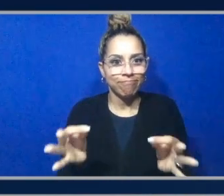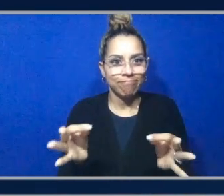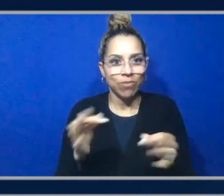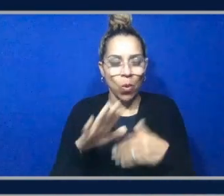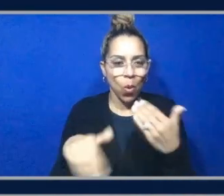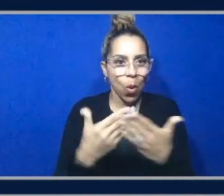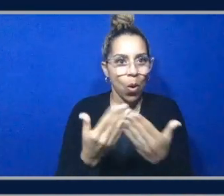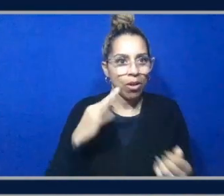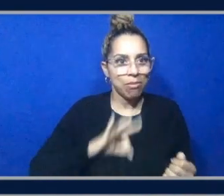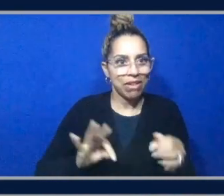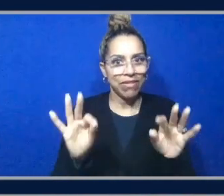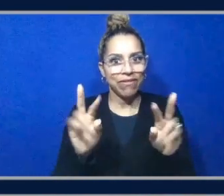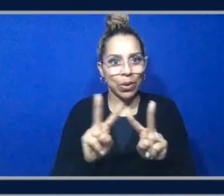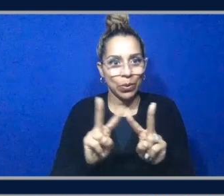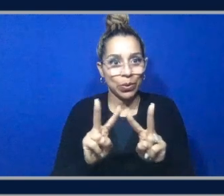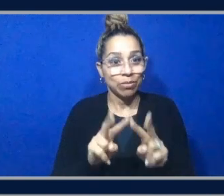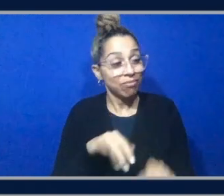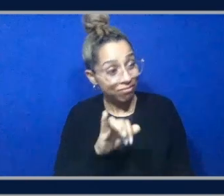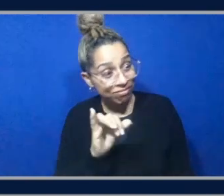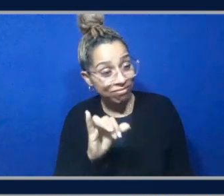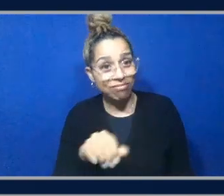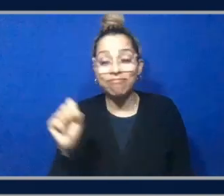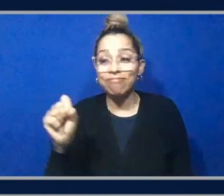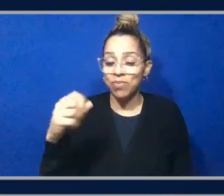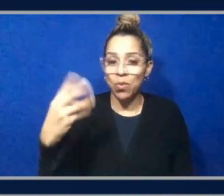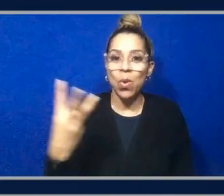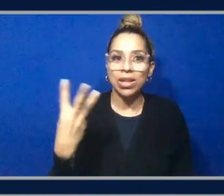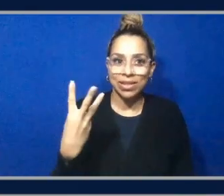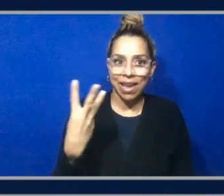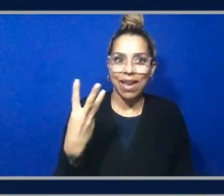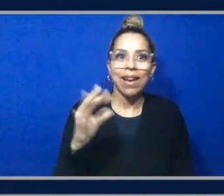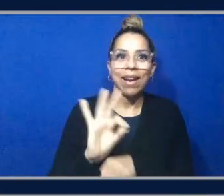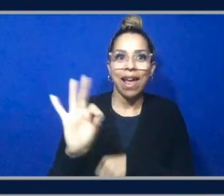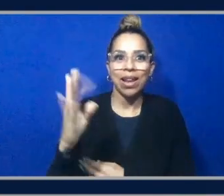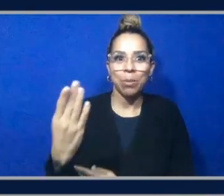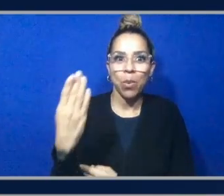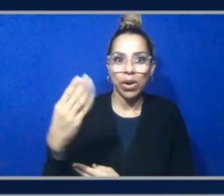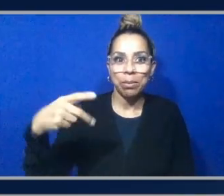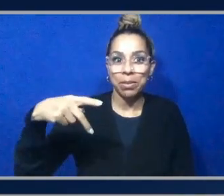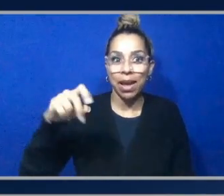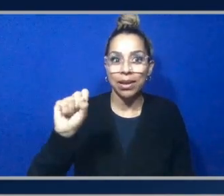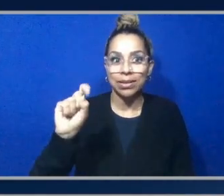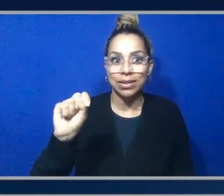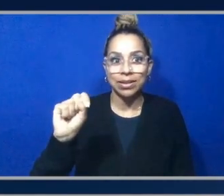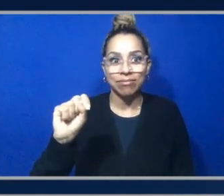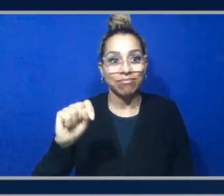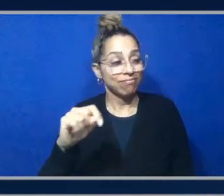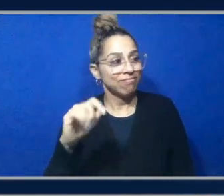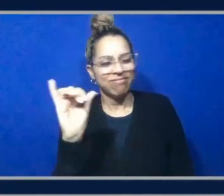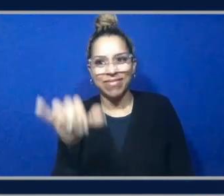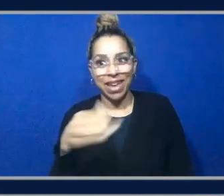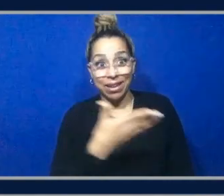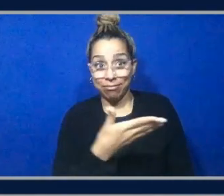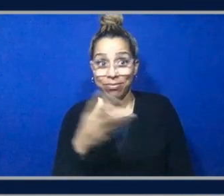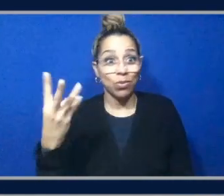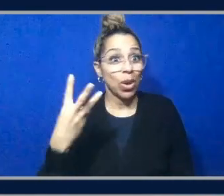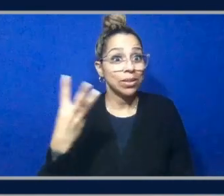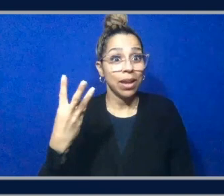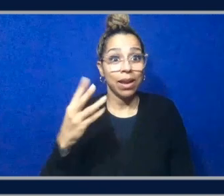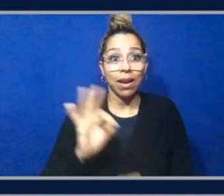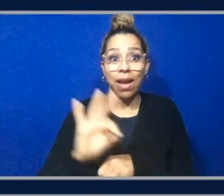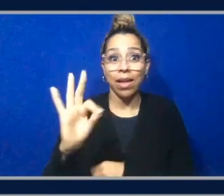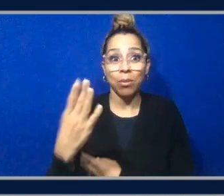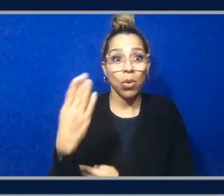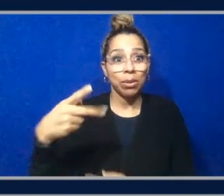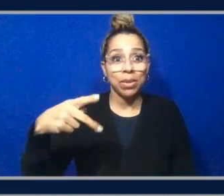tune in uh wednesday at 9 a.m pst all right you heard that wednesday 9 a.m pst you're gonna get to see this in action with a customer who's already